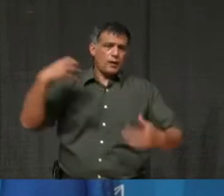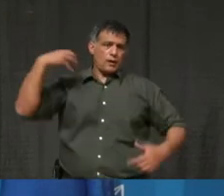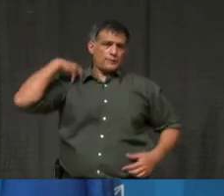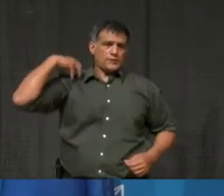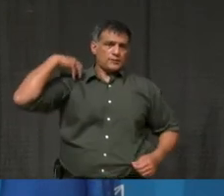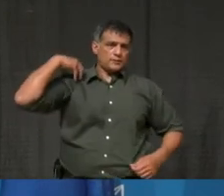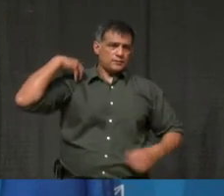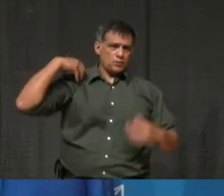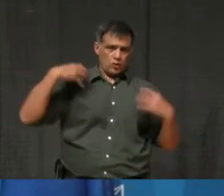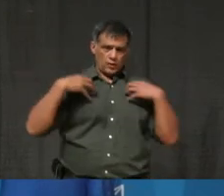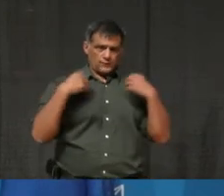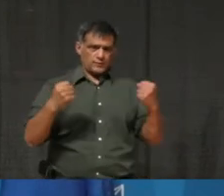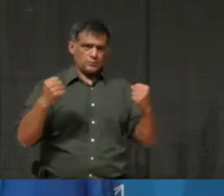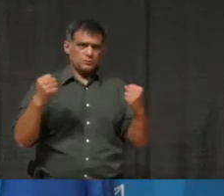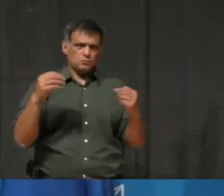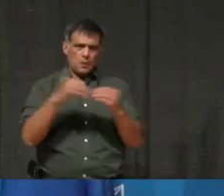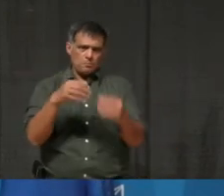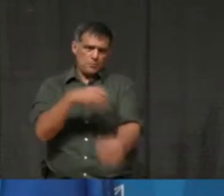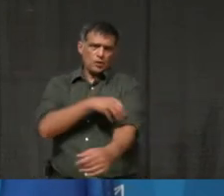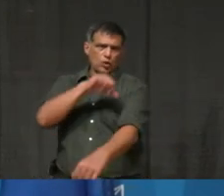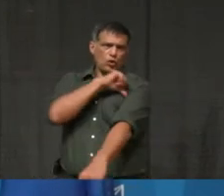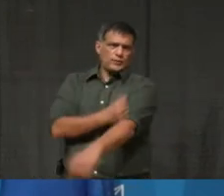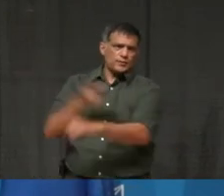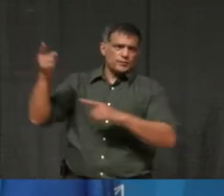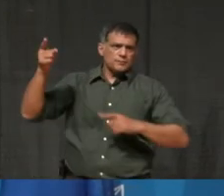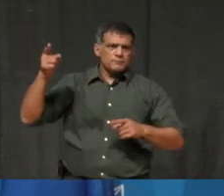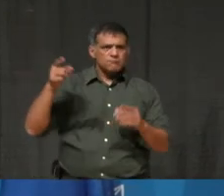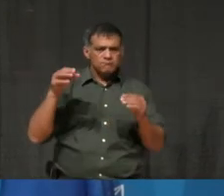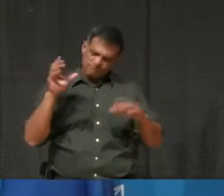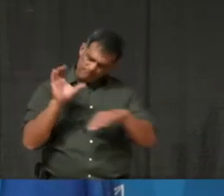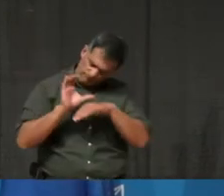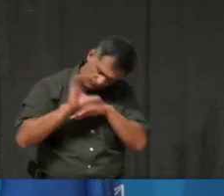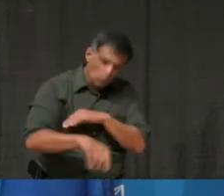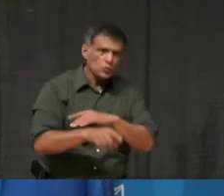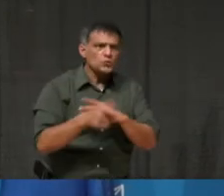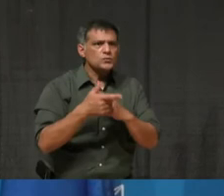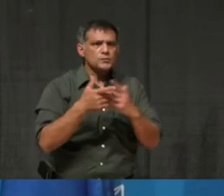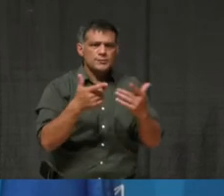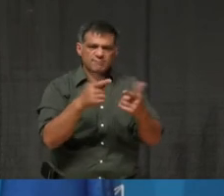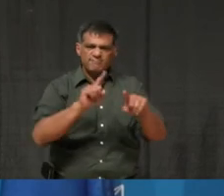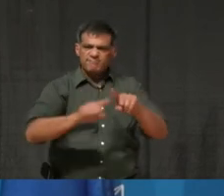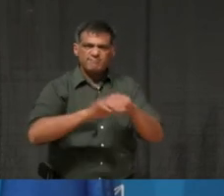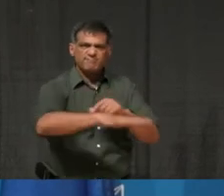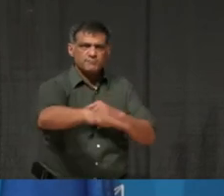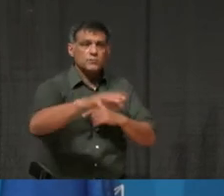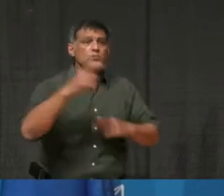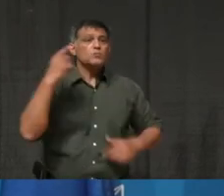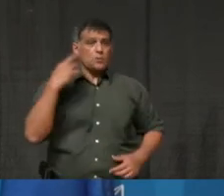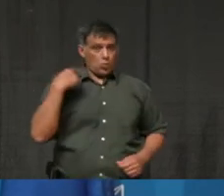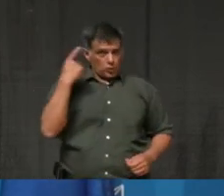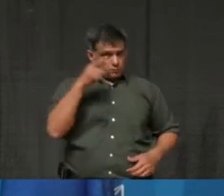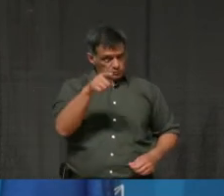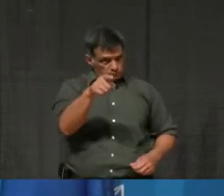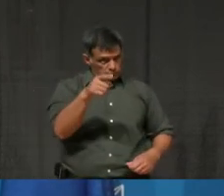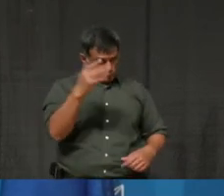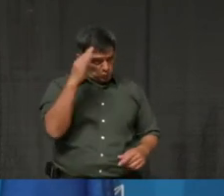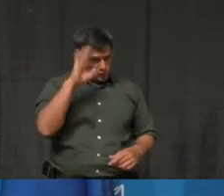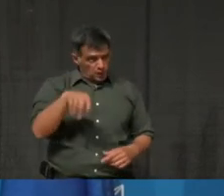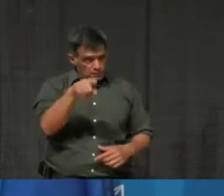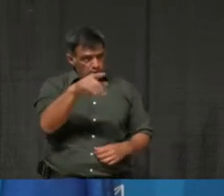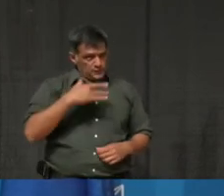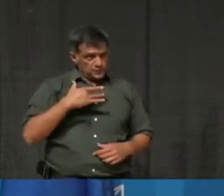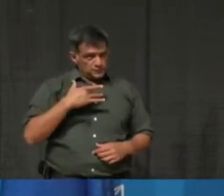ability, I guess, to enforce rules and regulations that are more specific to the regions. I'm wondering if you've learned more about that and if there's anything